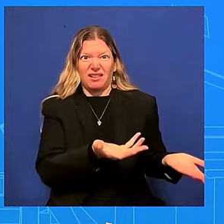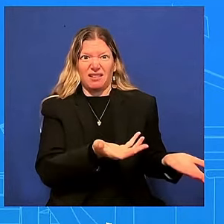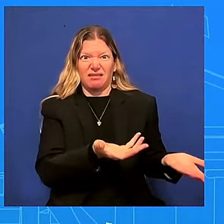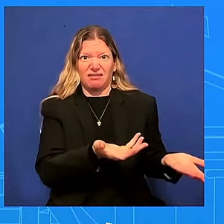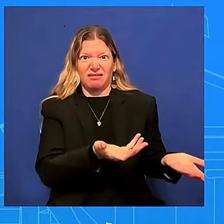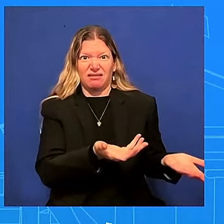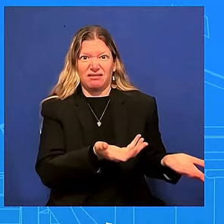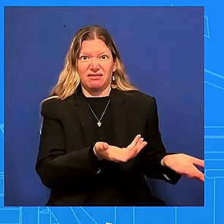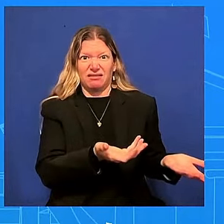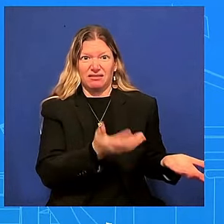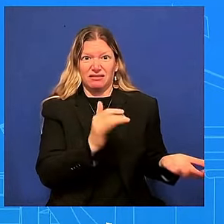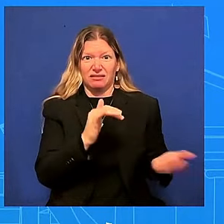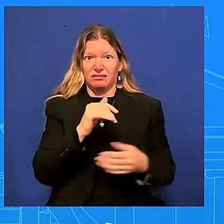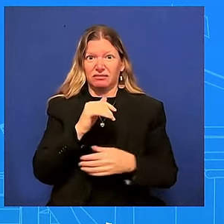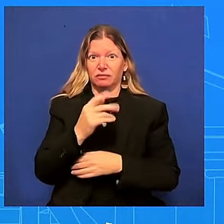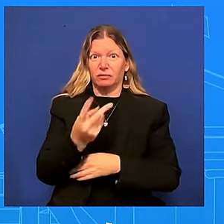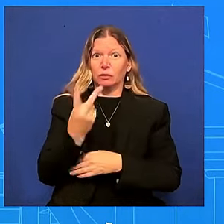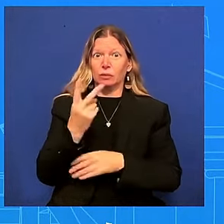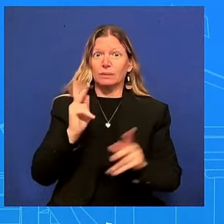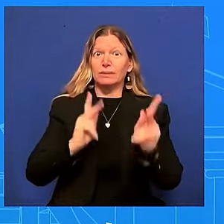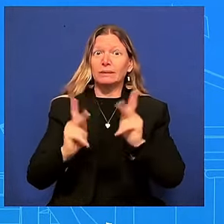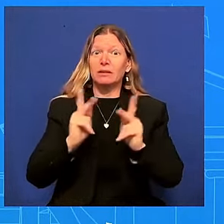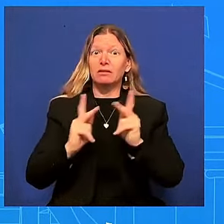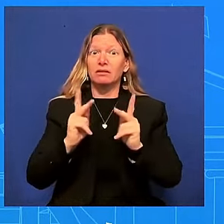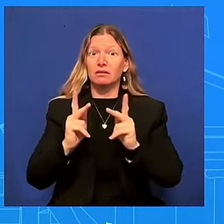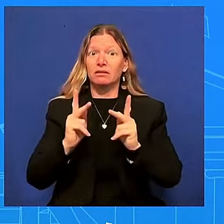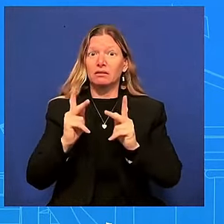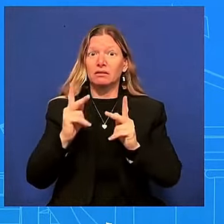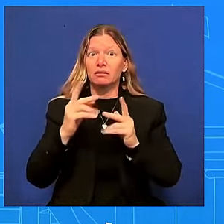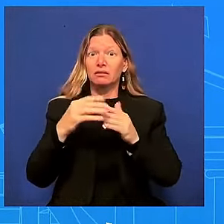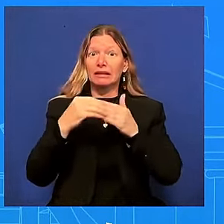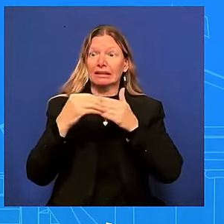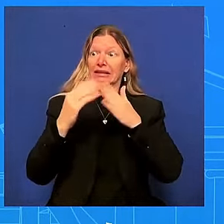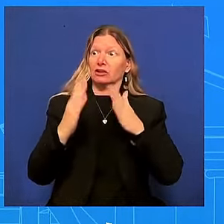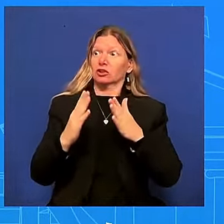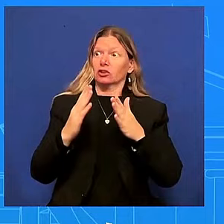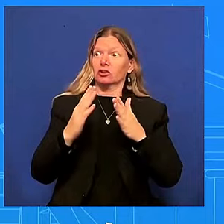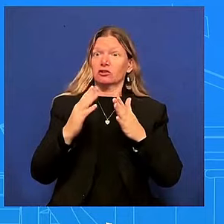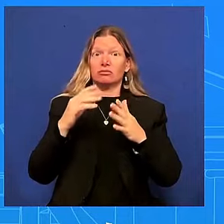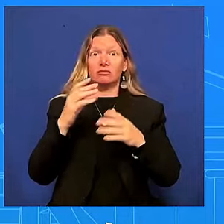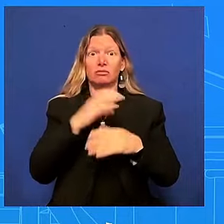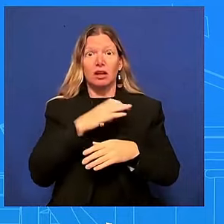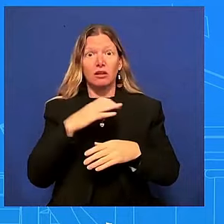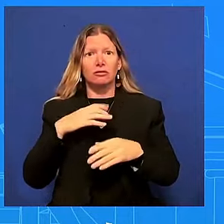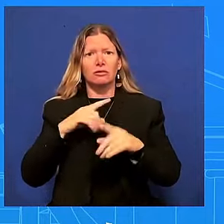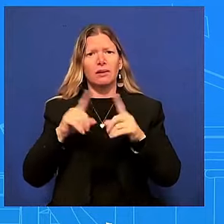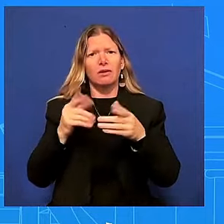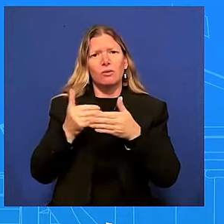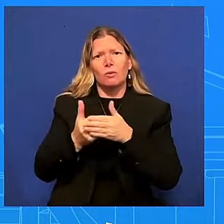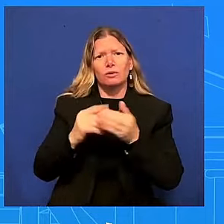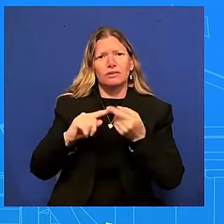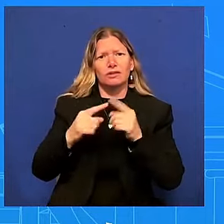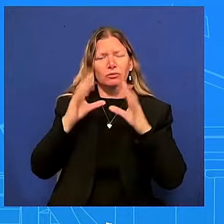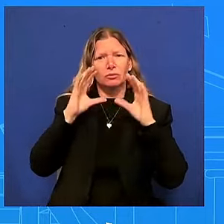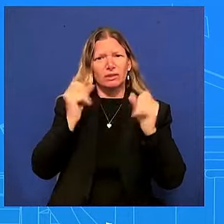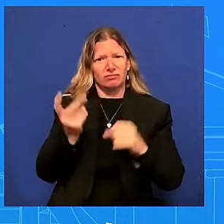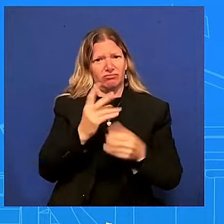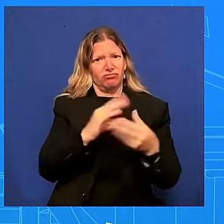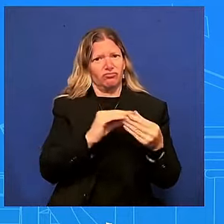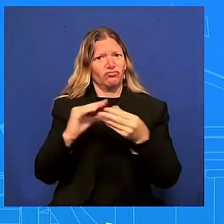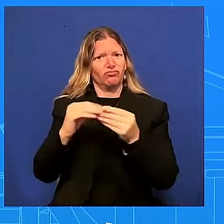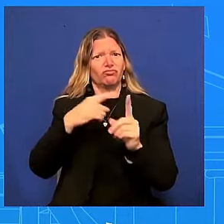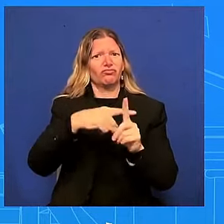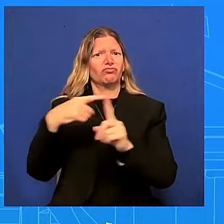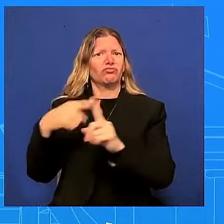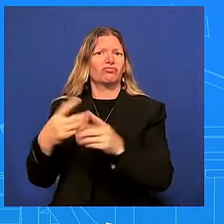close to the president i think part of the problem um that uh democrats are articulating is that it